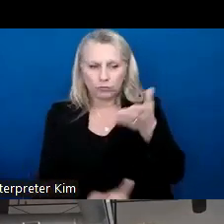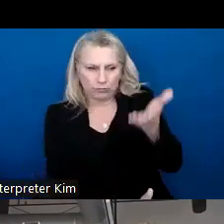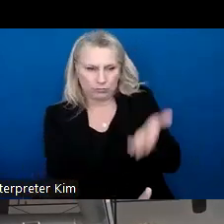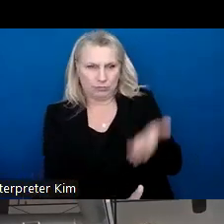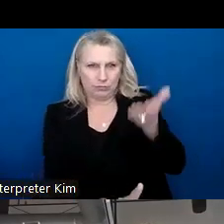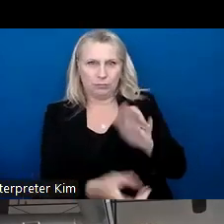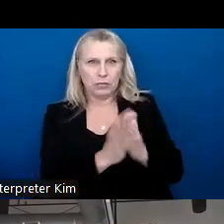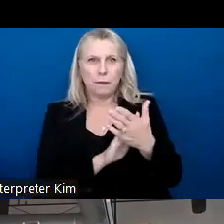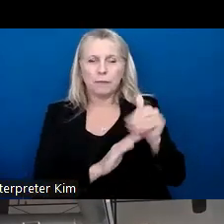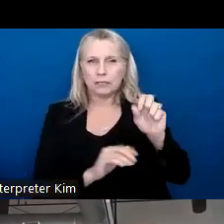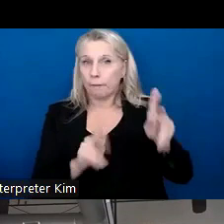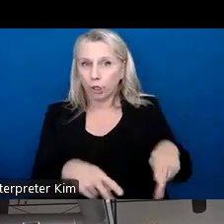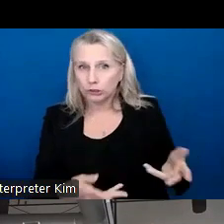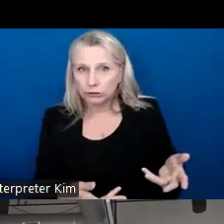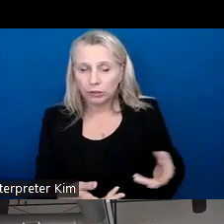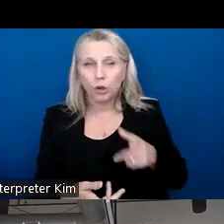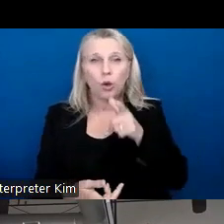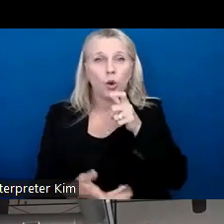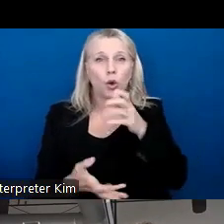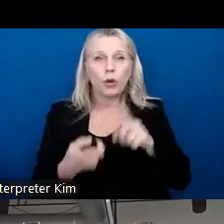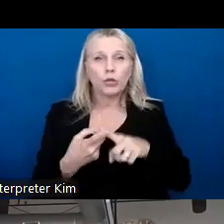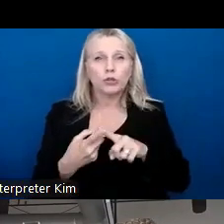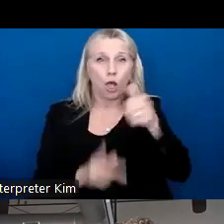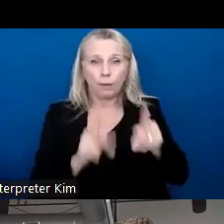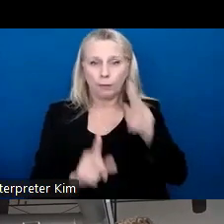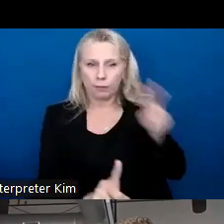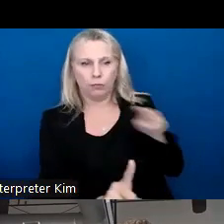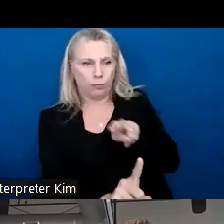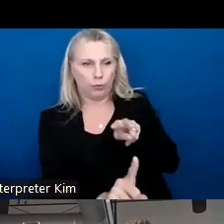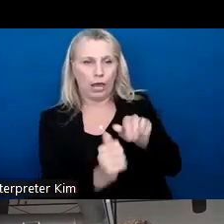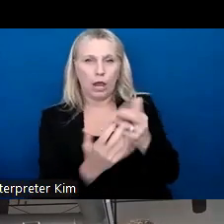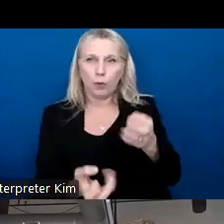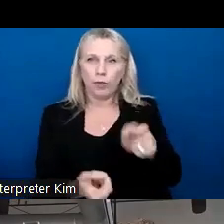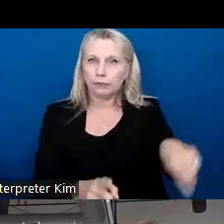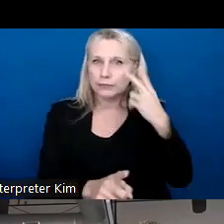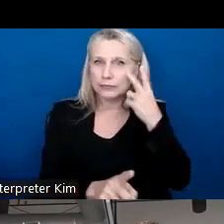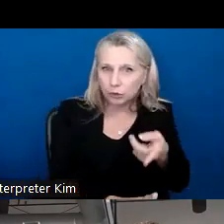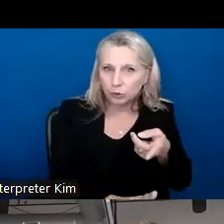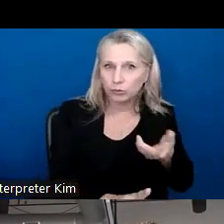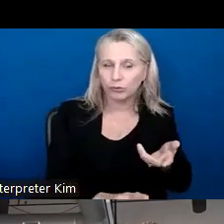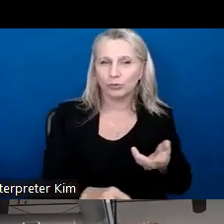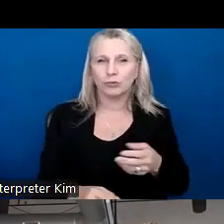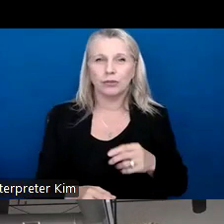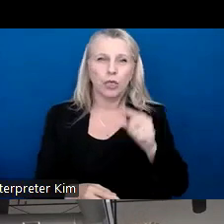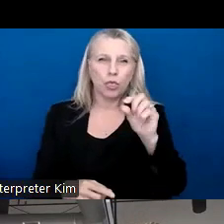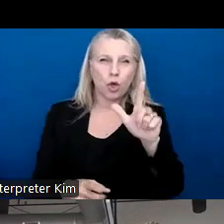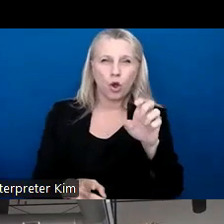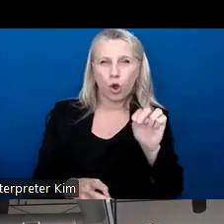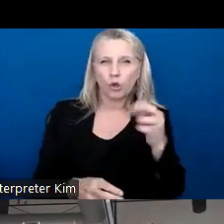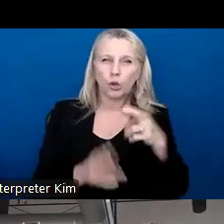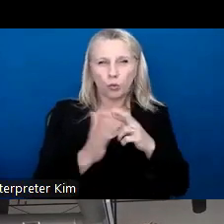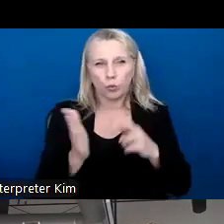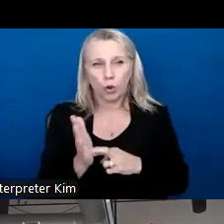but also, um, who do you want to be to others? So, um, this golden rule treating others, how you want to be